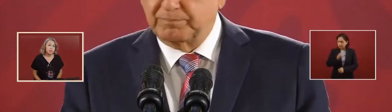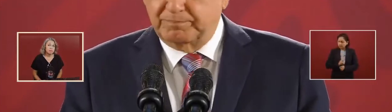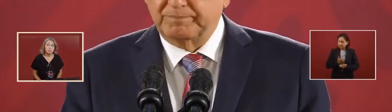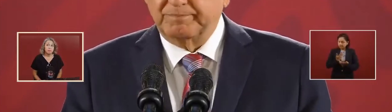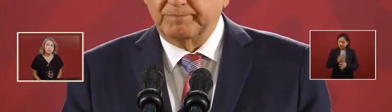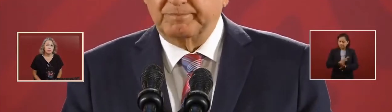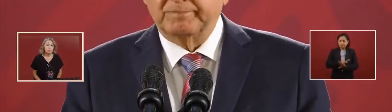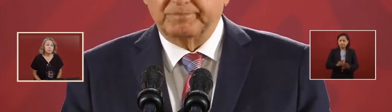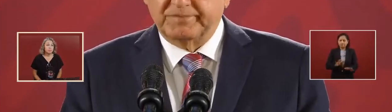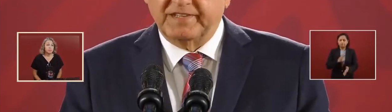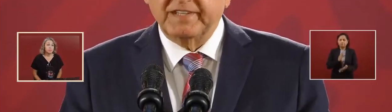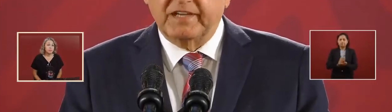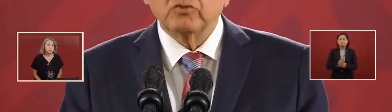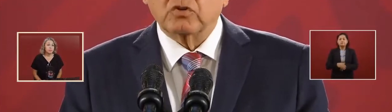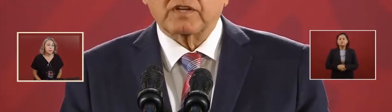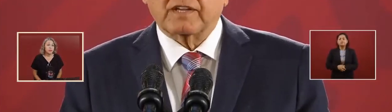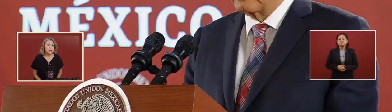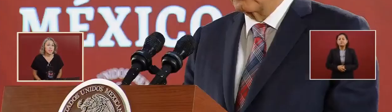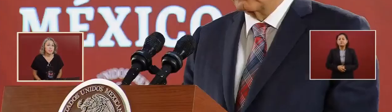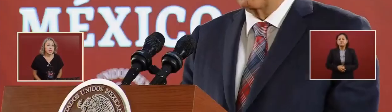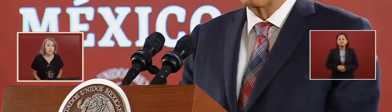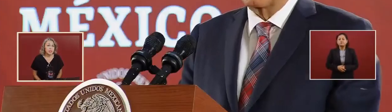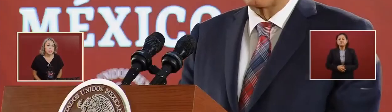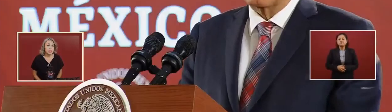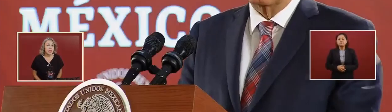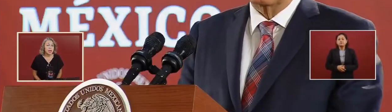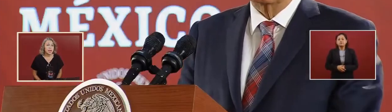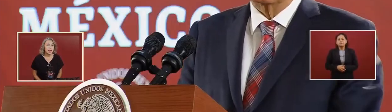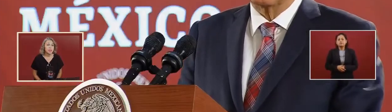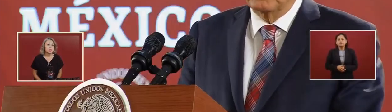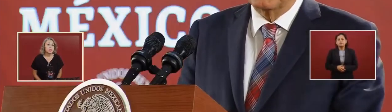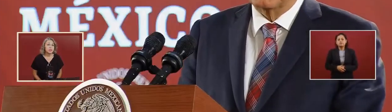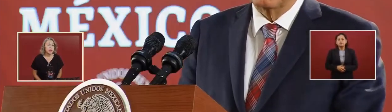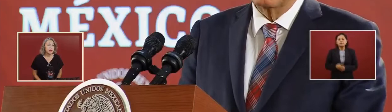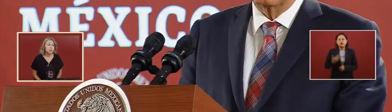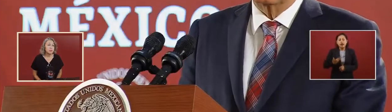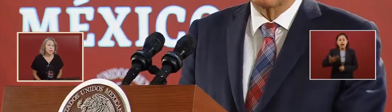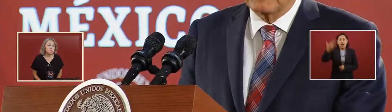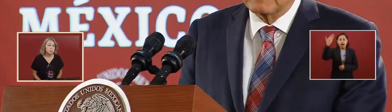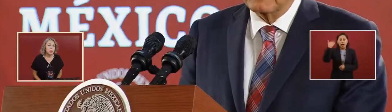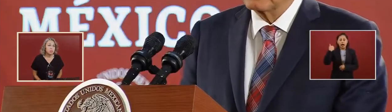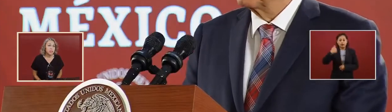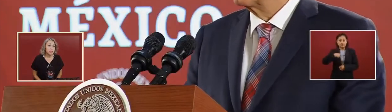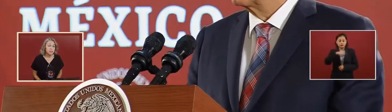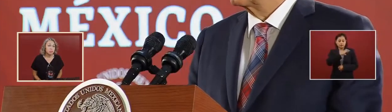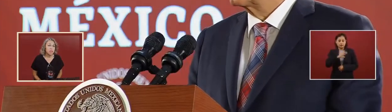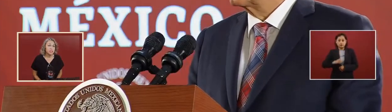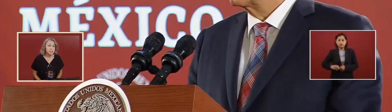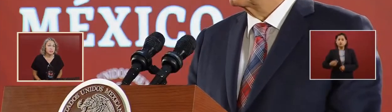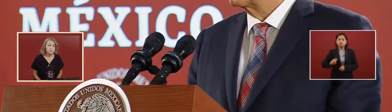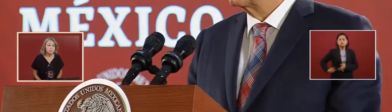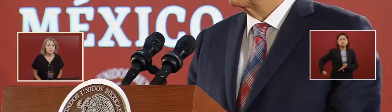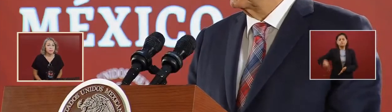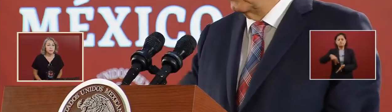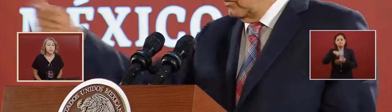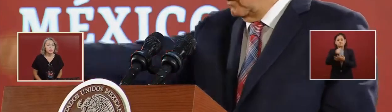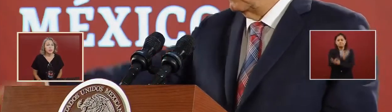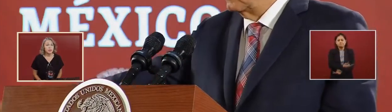Yes, I had to not only make it public in the plaza, but also